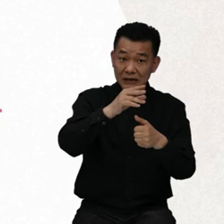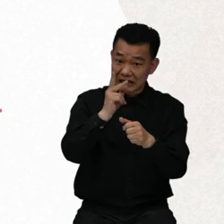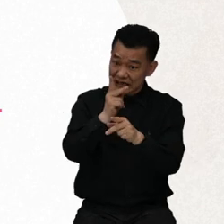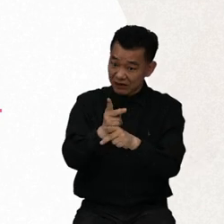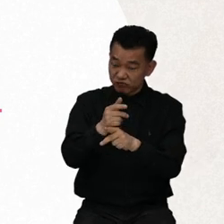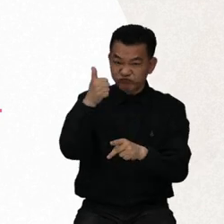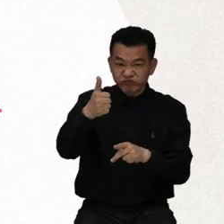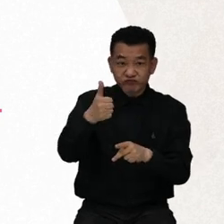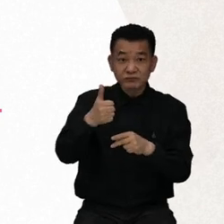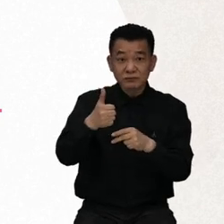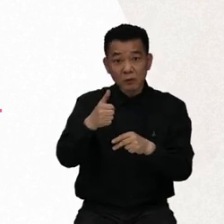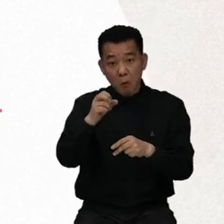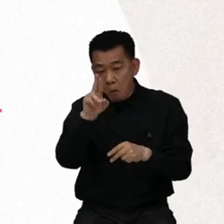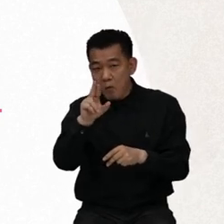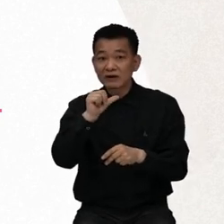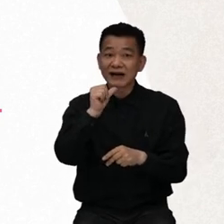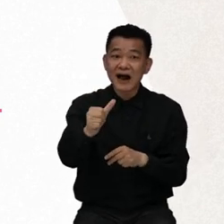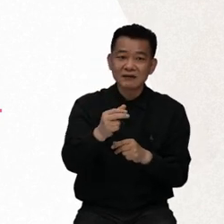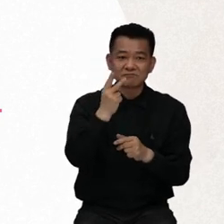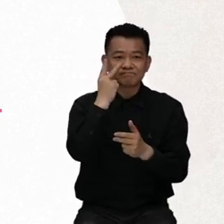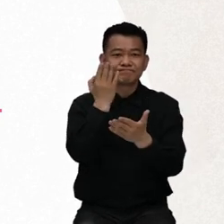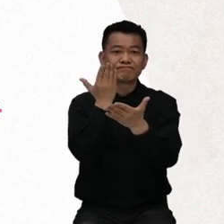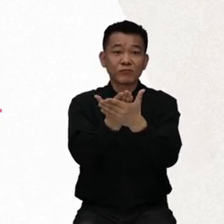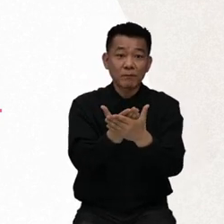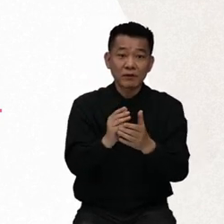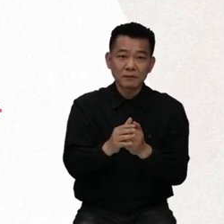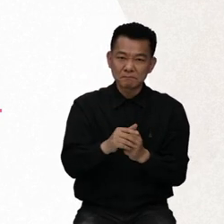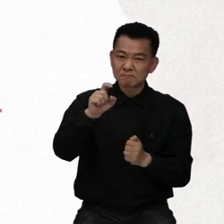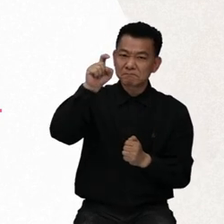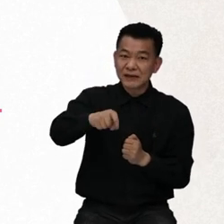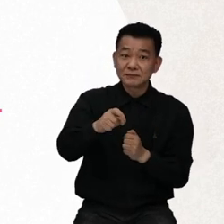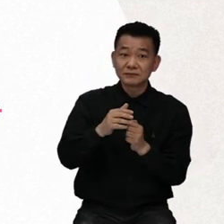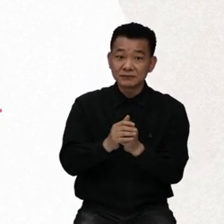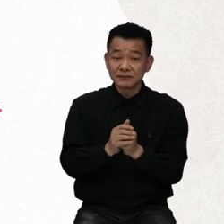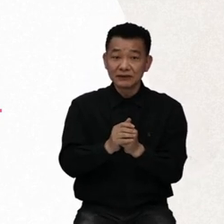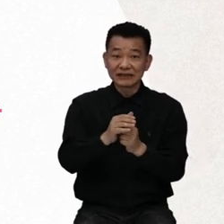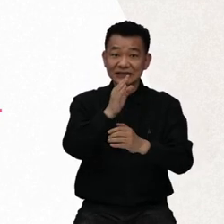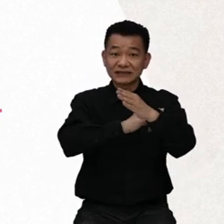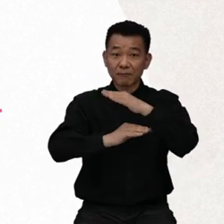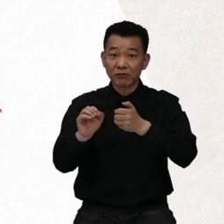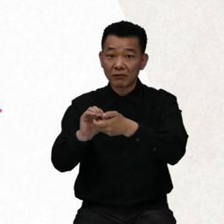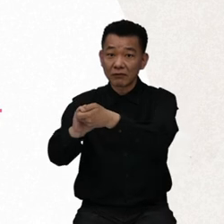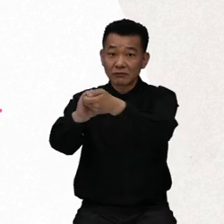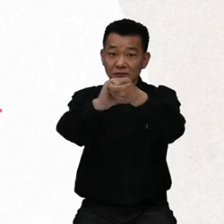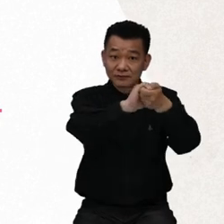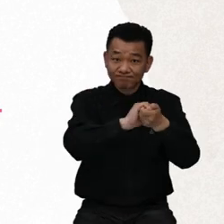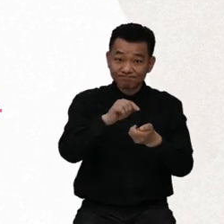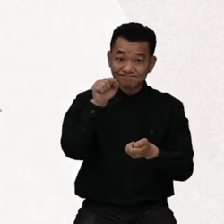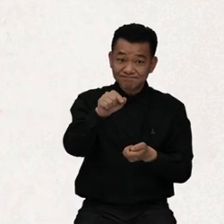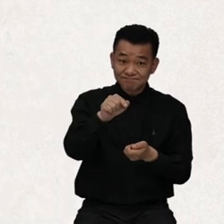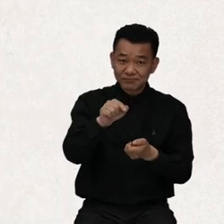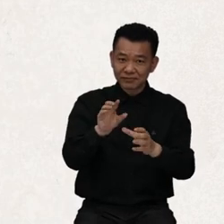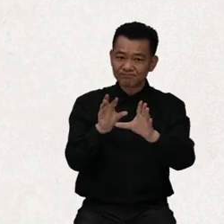enactment process of the Convention, related conferences, and when confirming the fulfillment of the Convention.